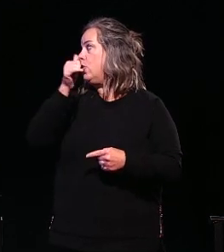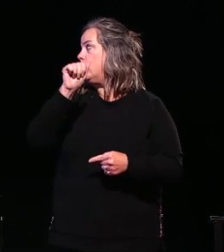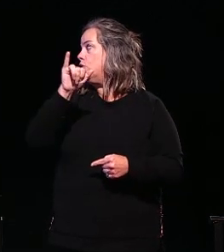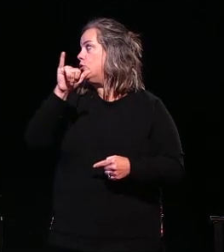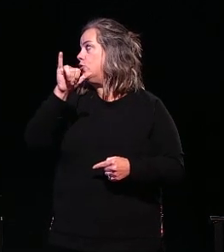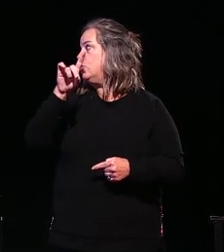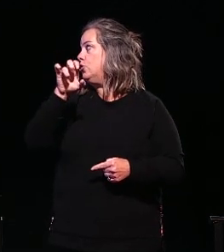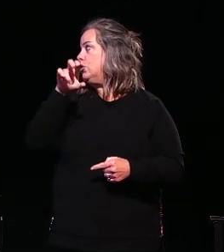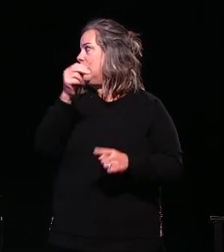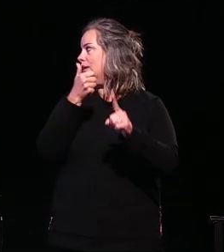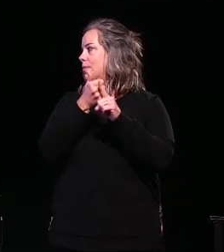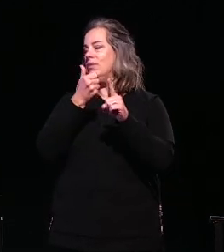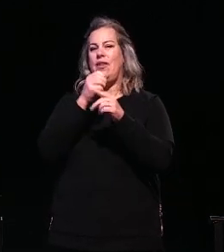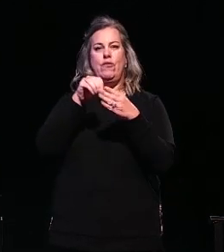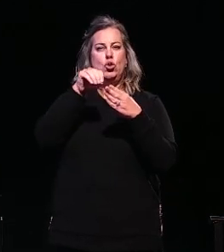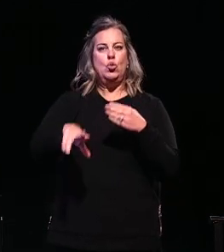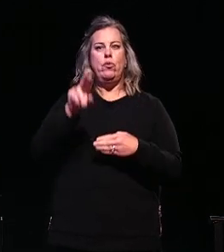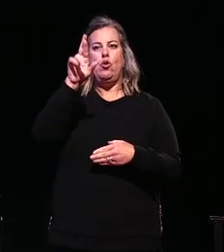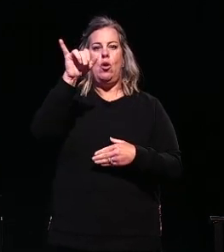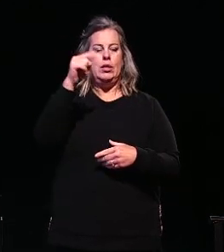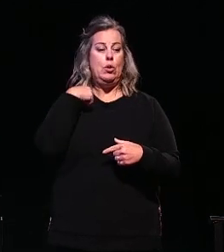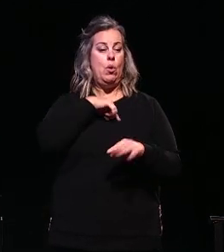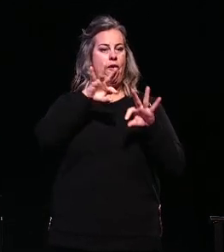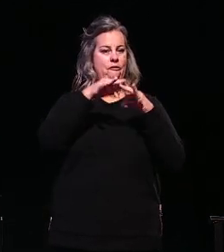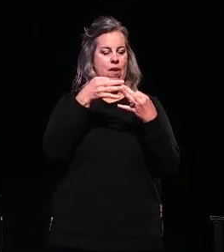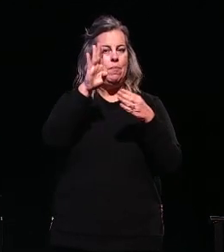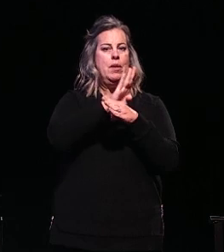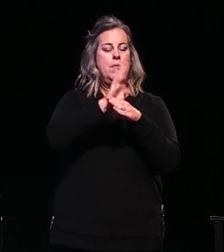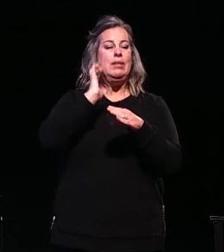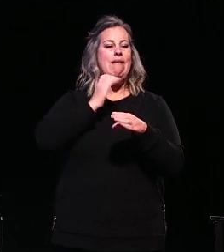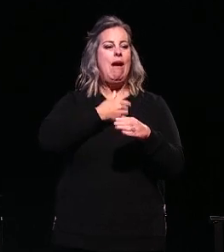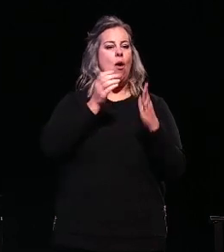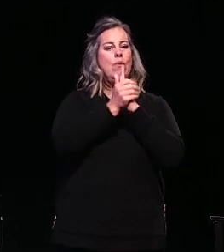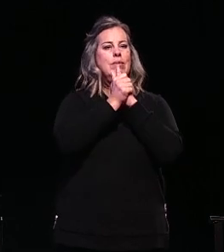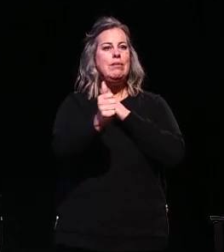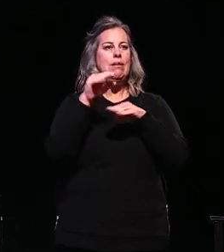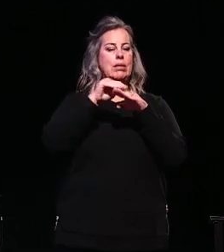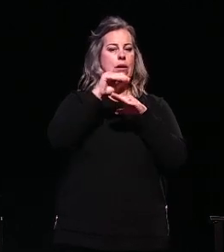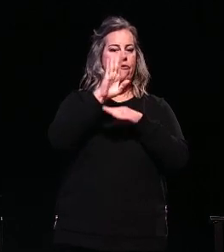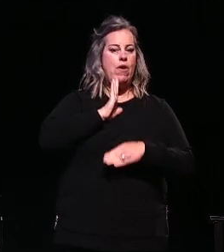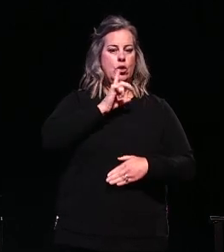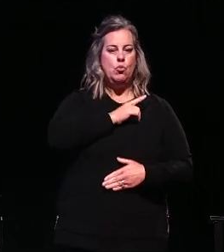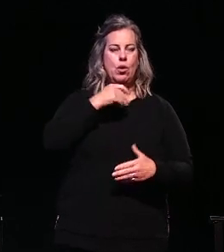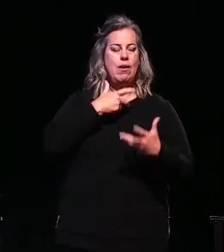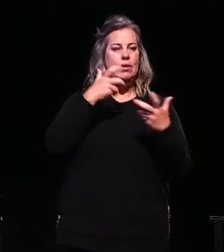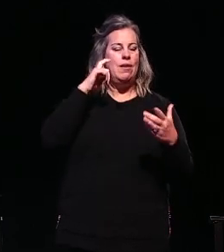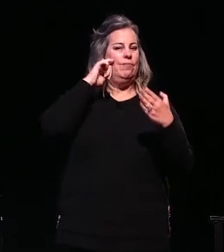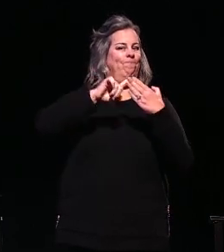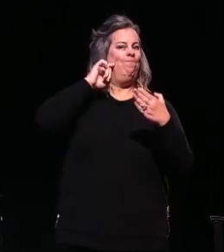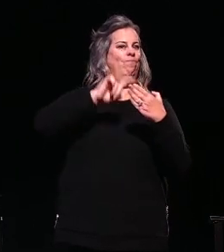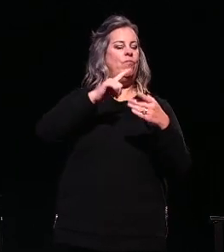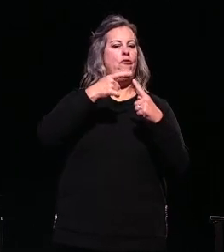We're a family team with deep roots in the Grow New York region. Our talented advisory board has extensive knowledge and recognition in the dairy industry.